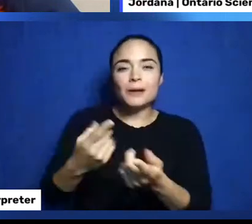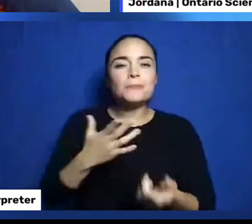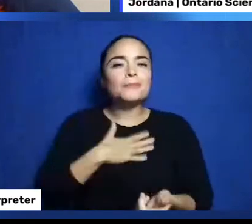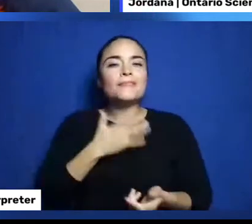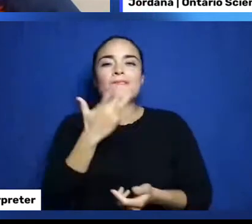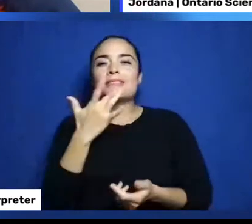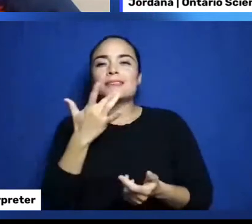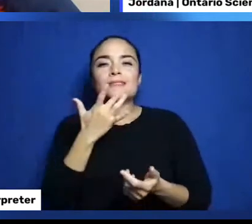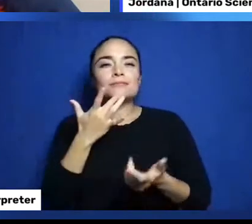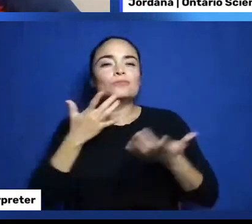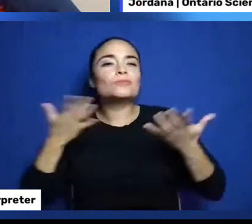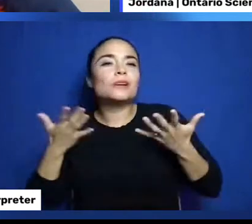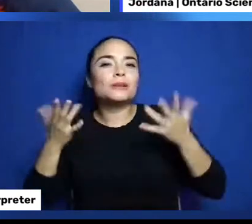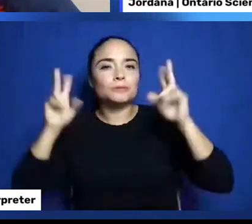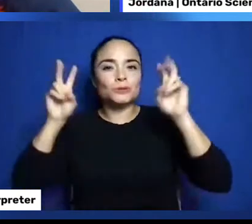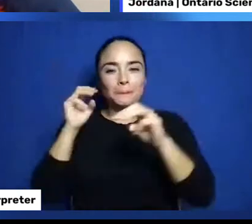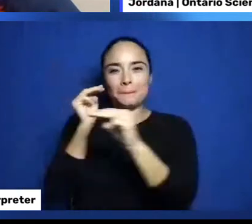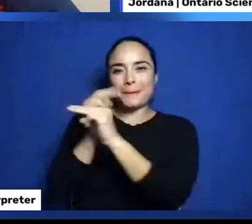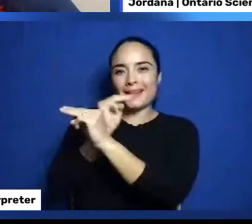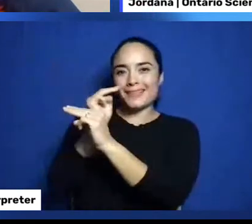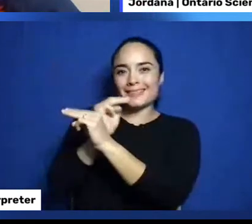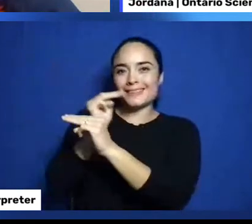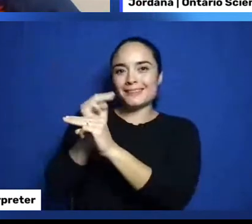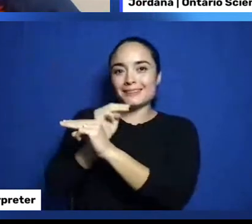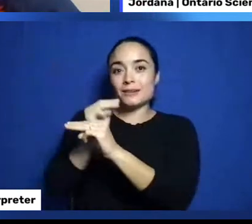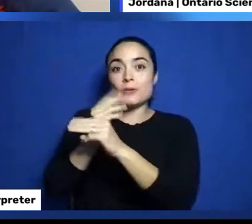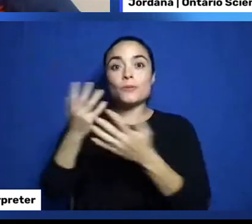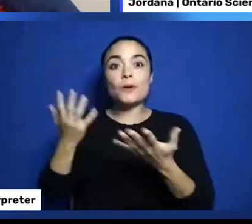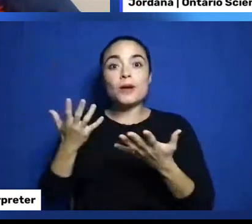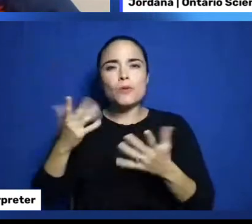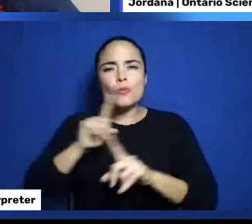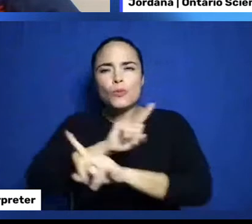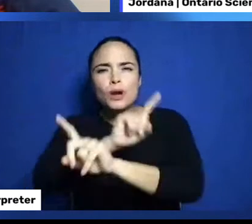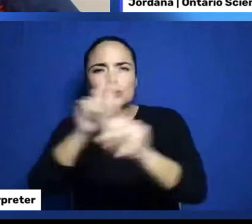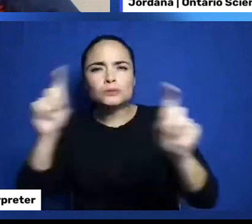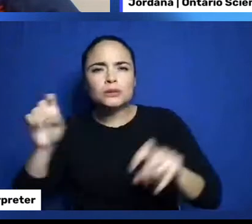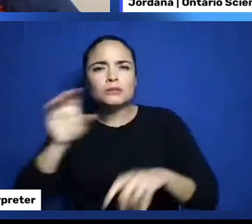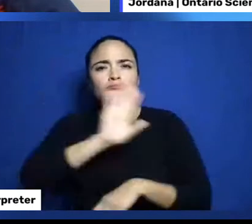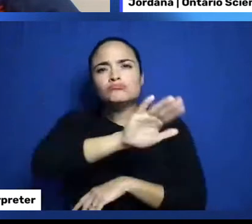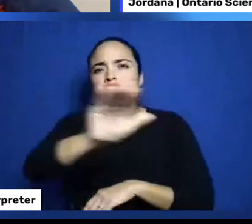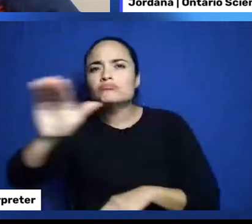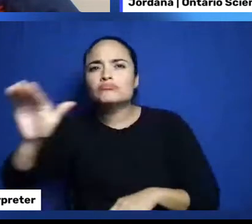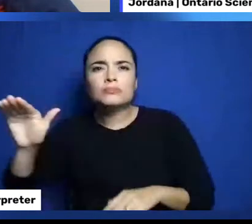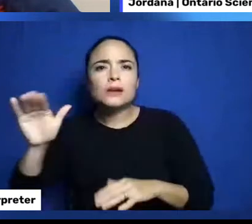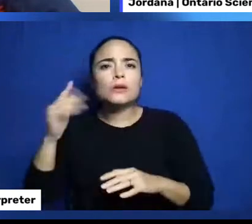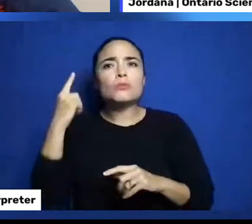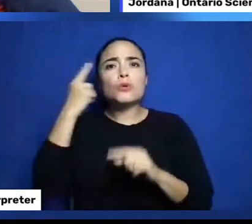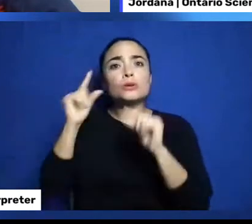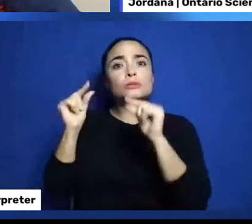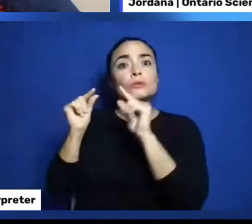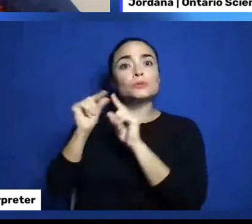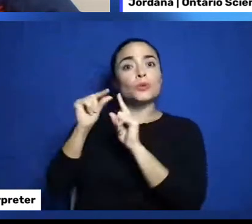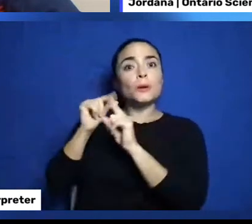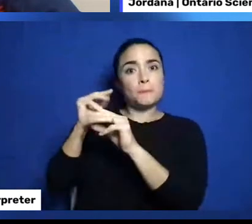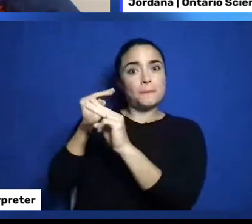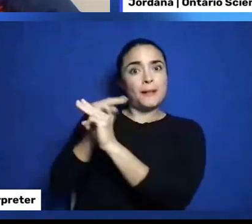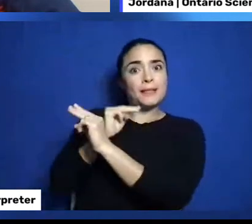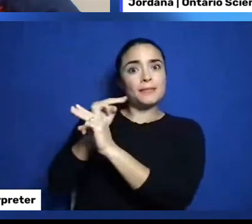a question for everyone tuning in today. What do you think of when you hear the word mathematics? So you can write your answers in the chat.